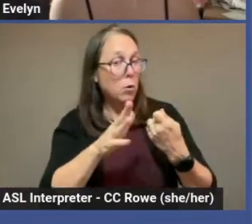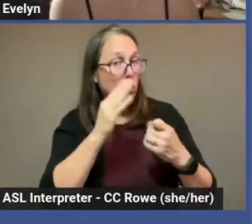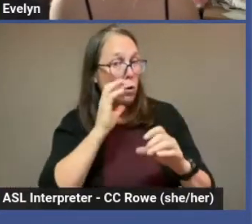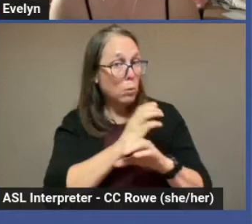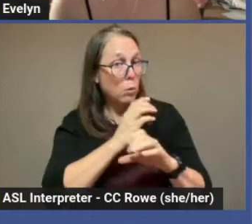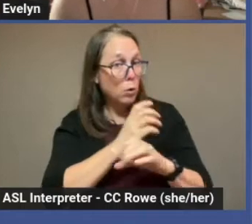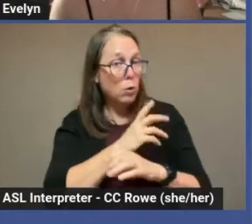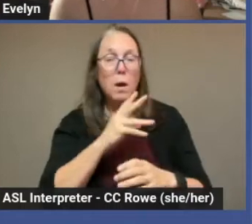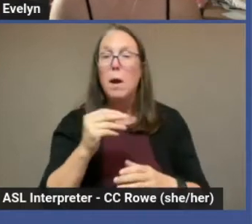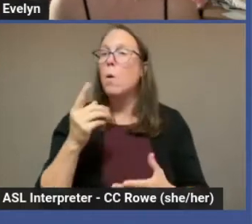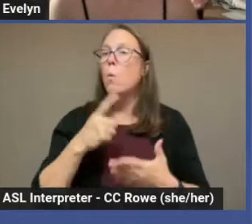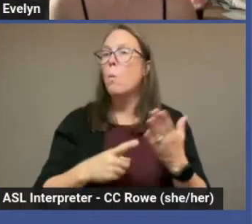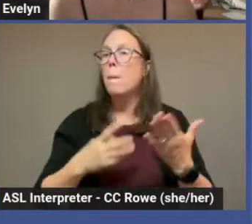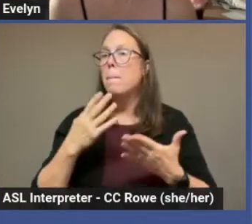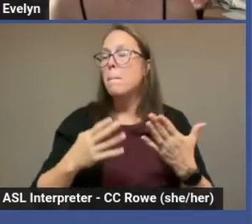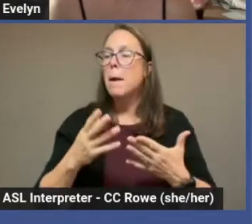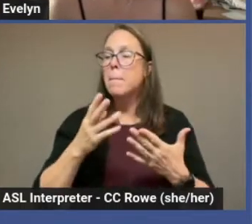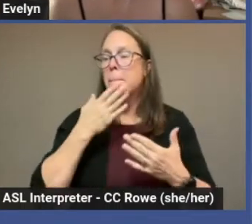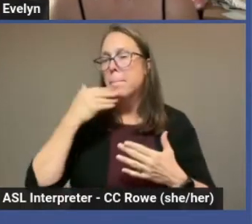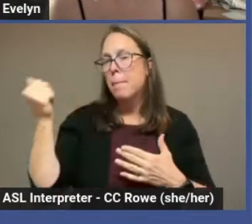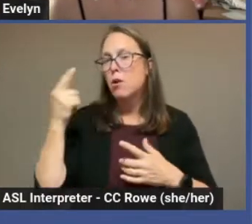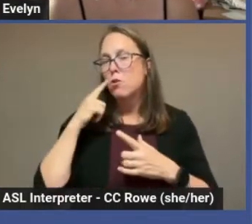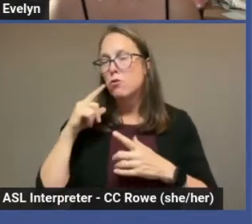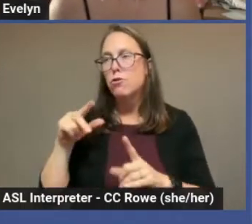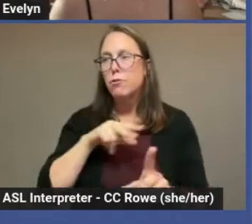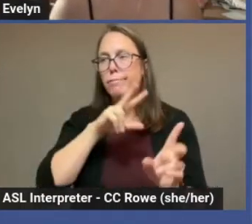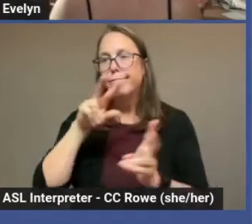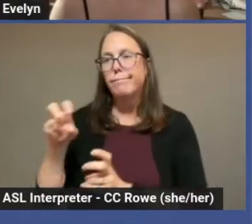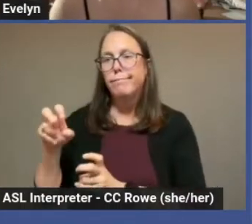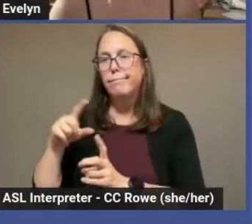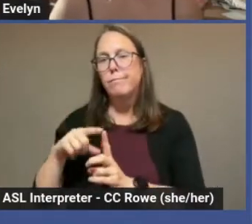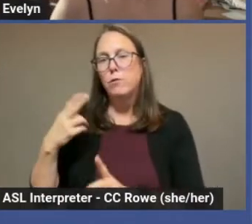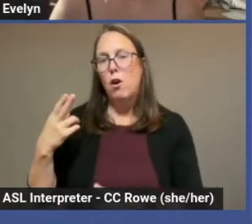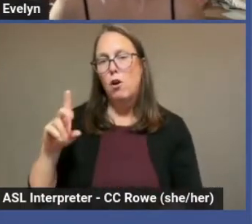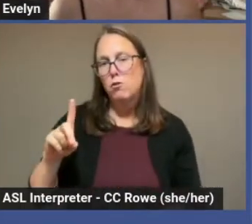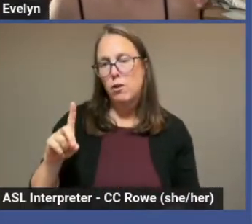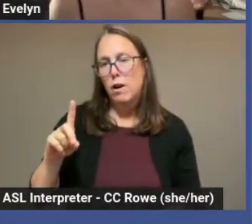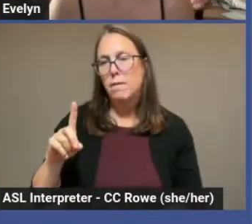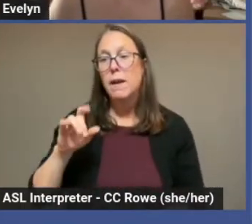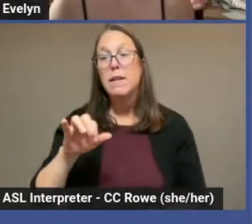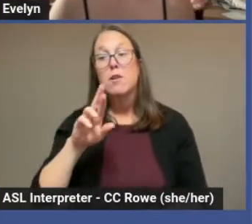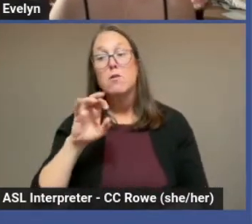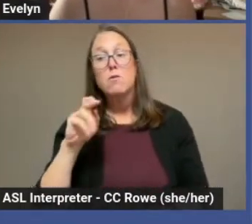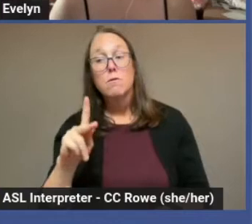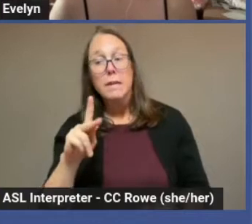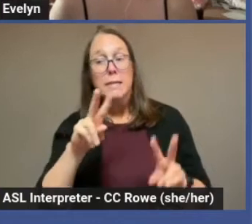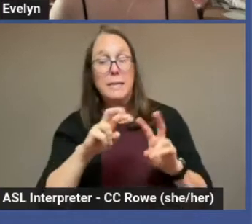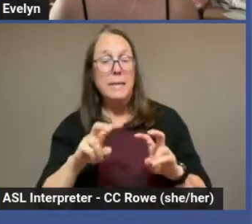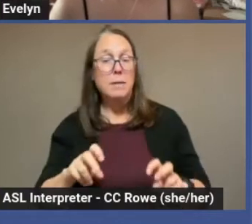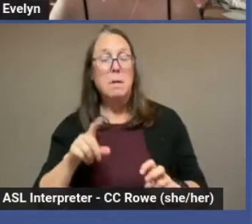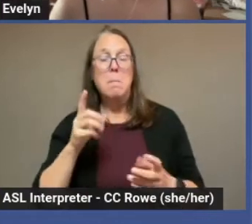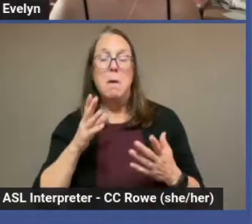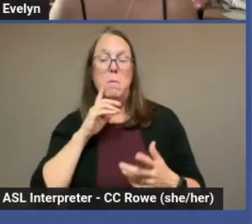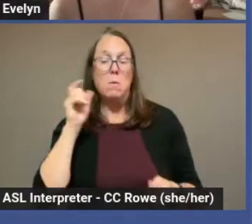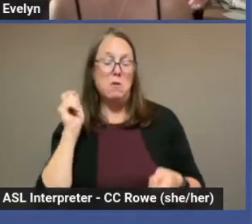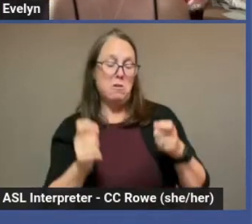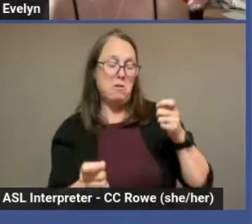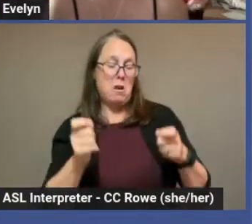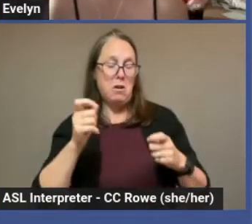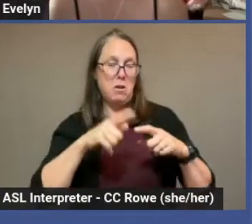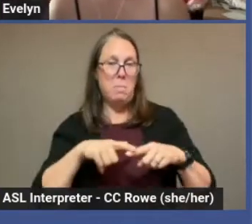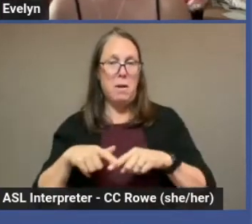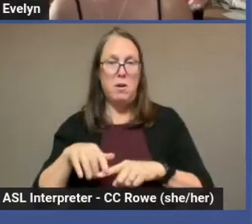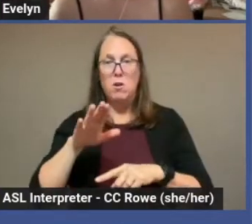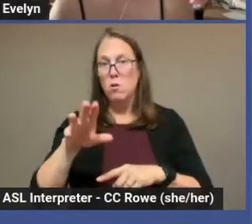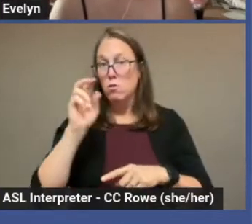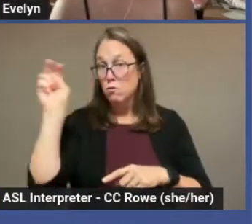what might make sense to keep on a hard drive. And this is a risk assessment that may shift depending on travel, if you share